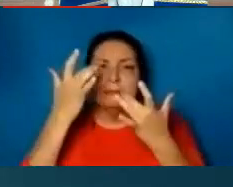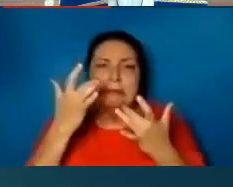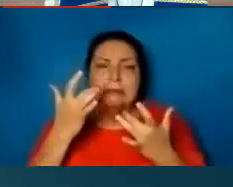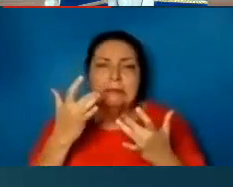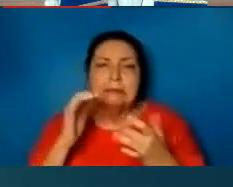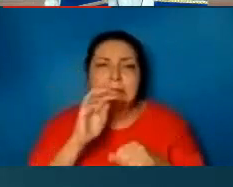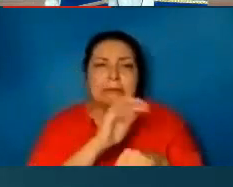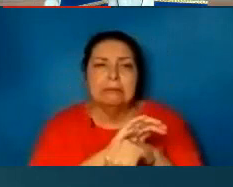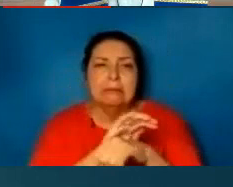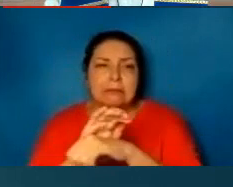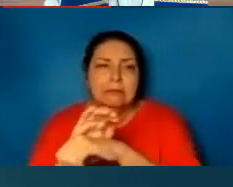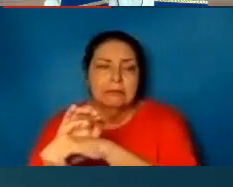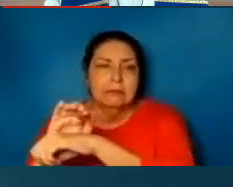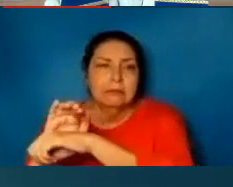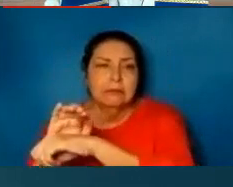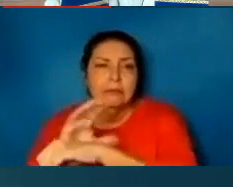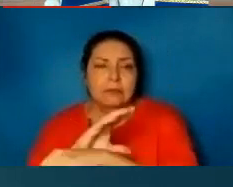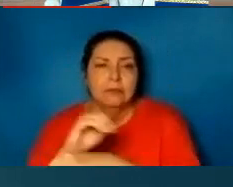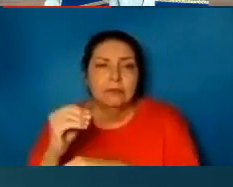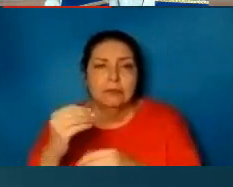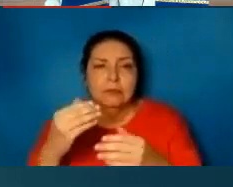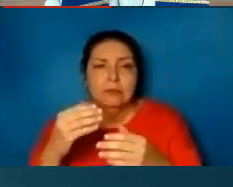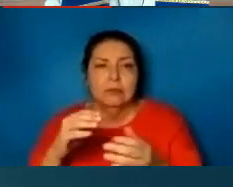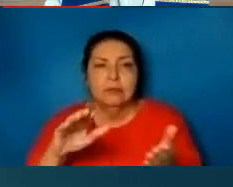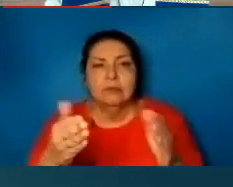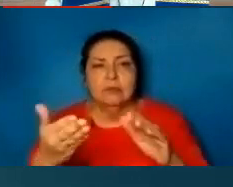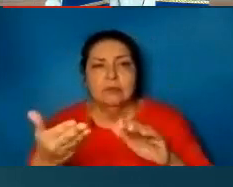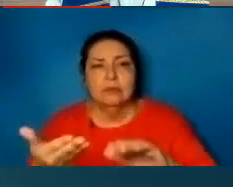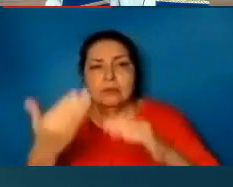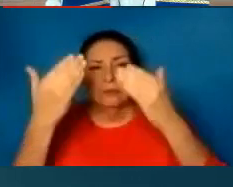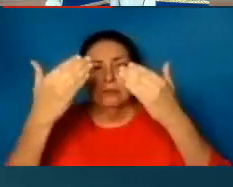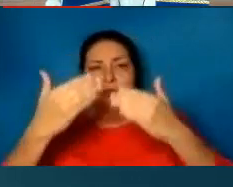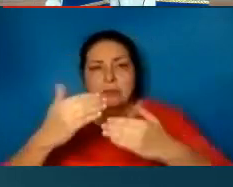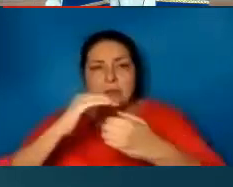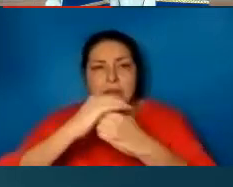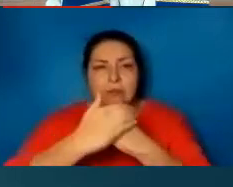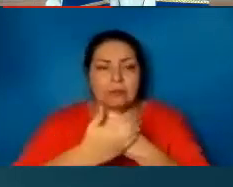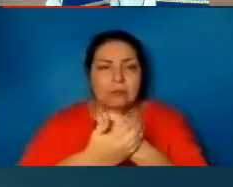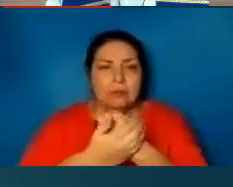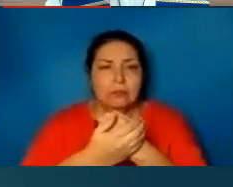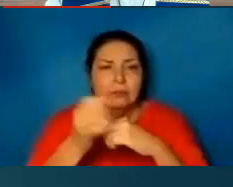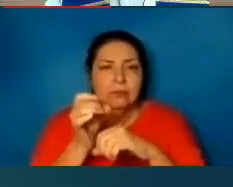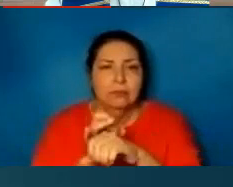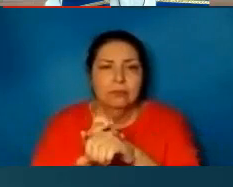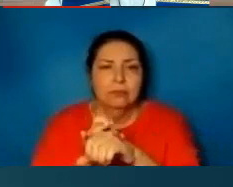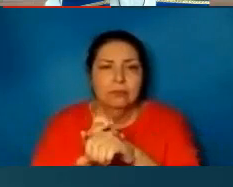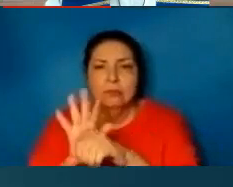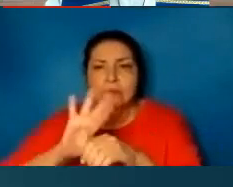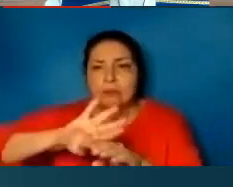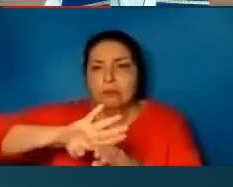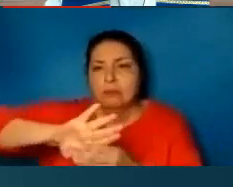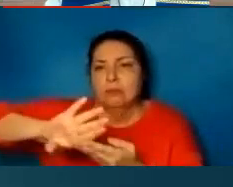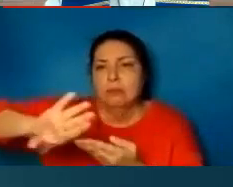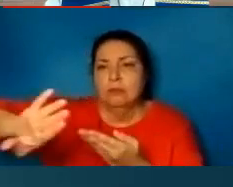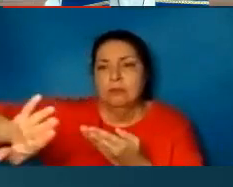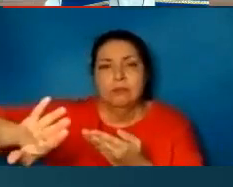cease, And be yourself our King of